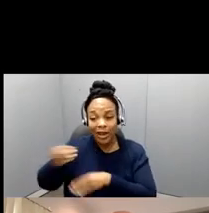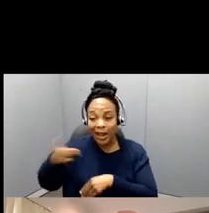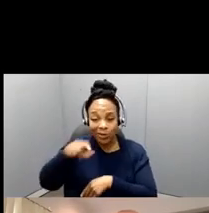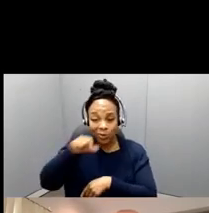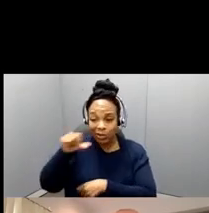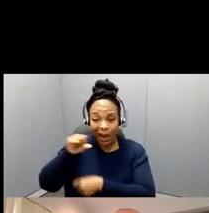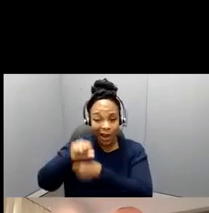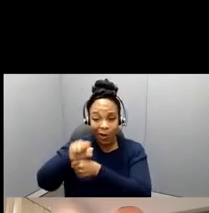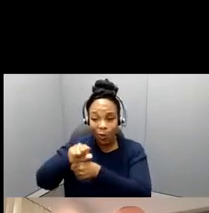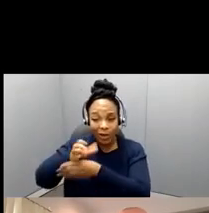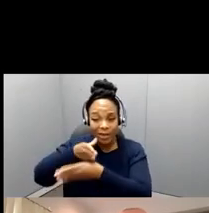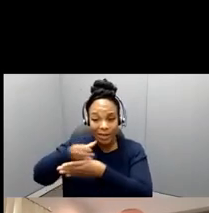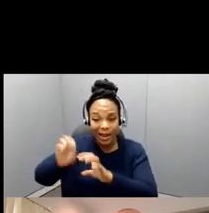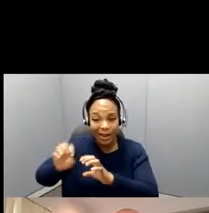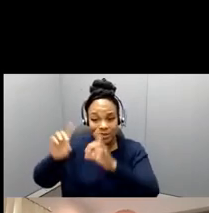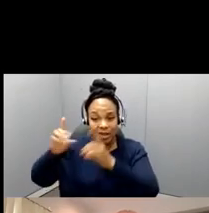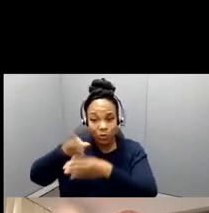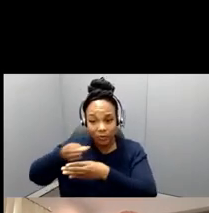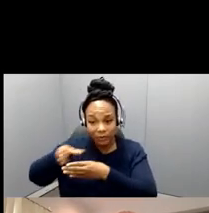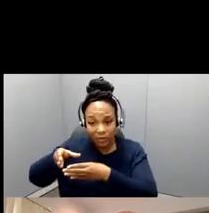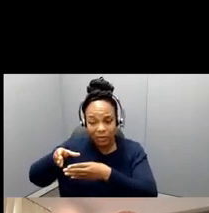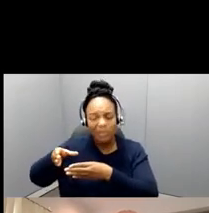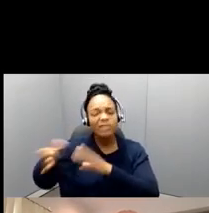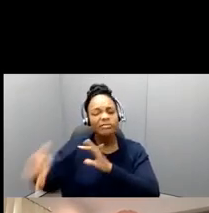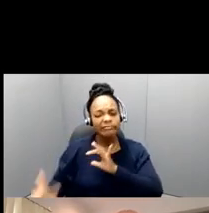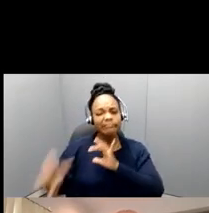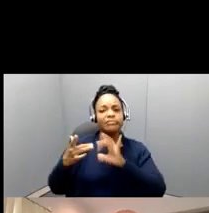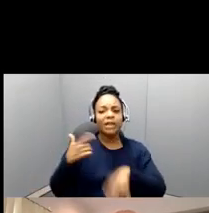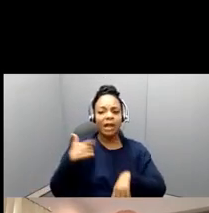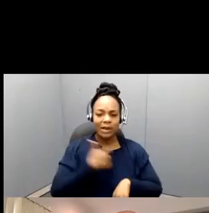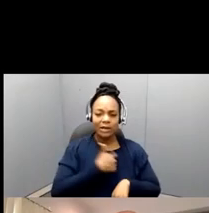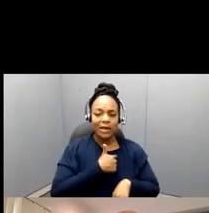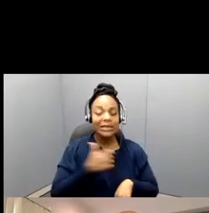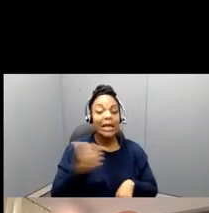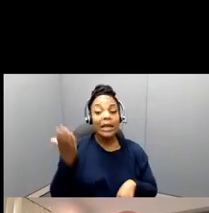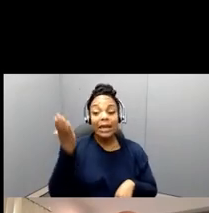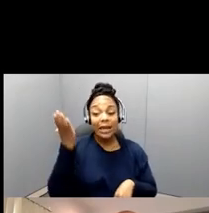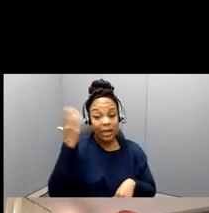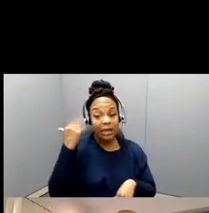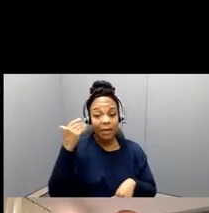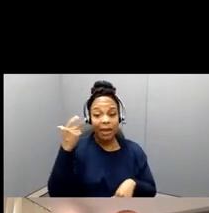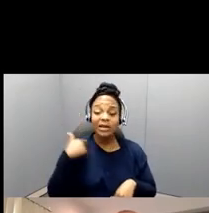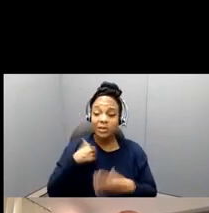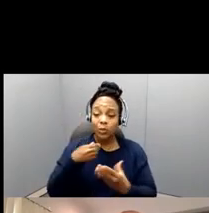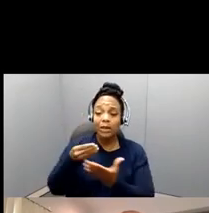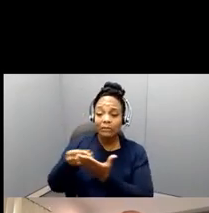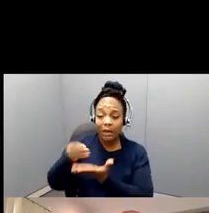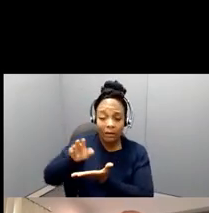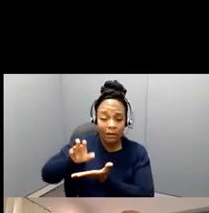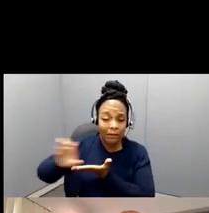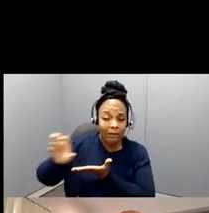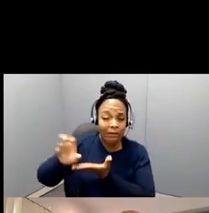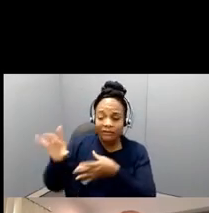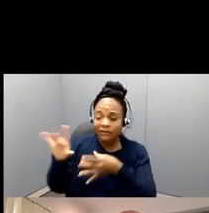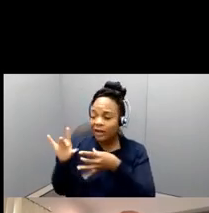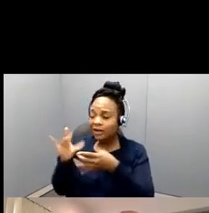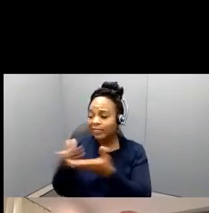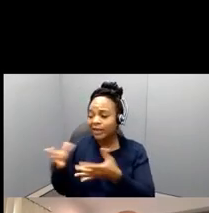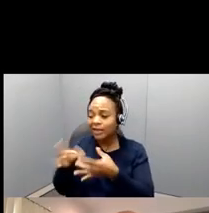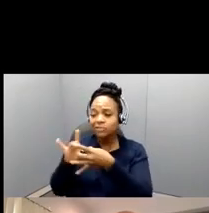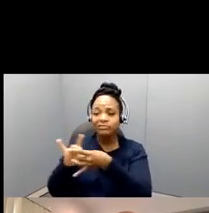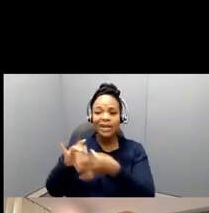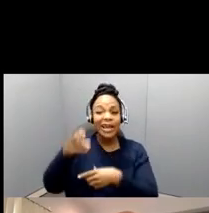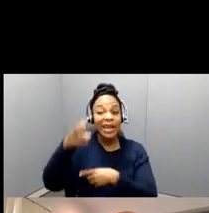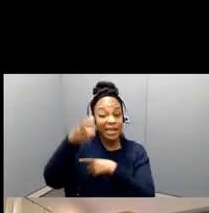fits, let's just, just reach out to us, because we have funded things in the past, definitely a lot of historical pieces, and historical pieces around education in